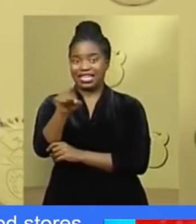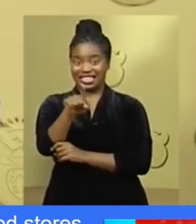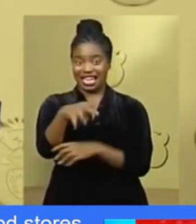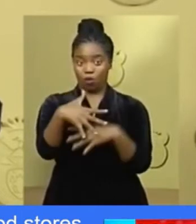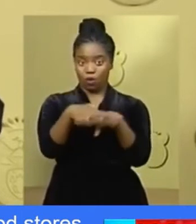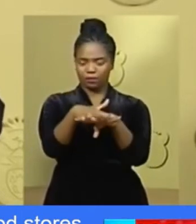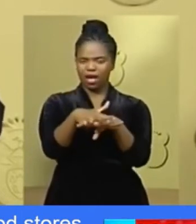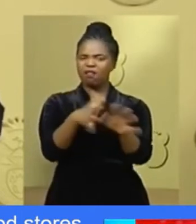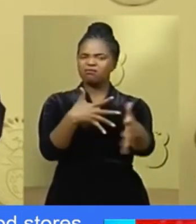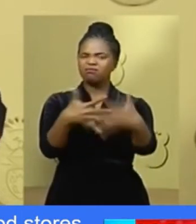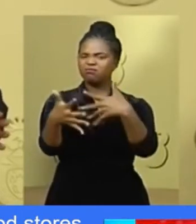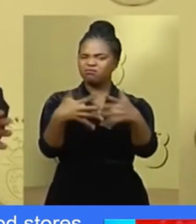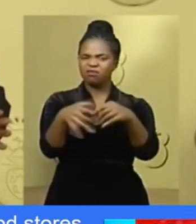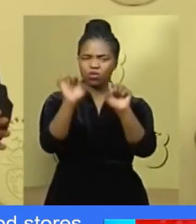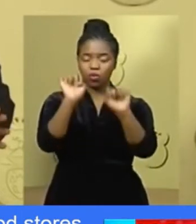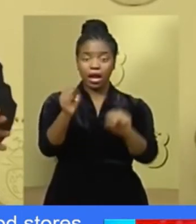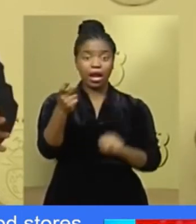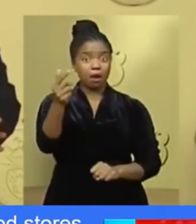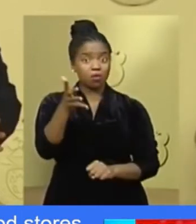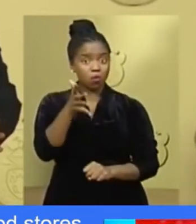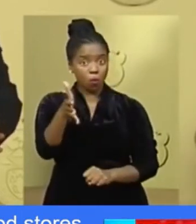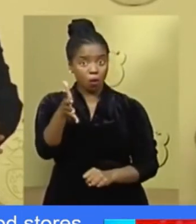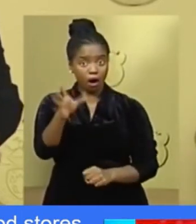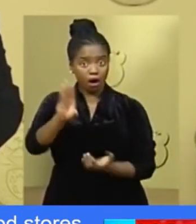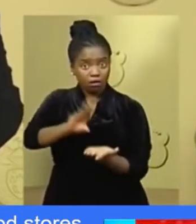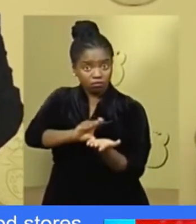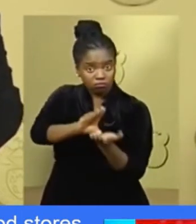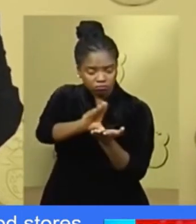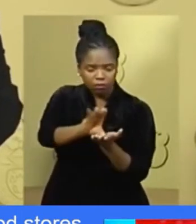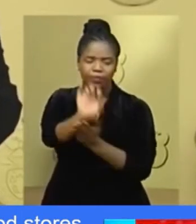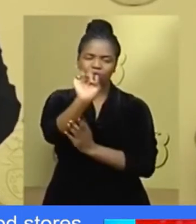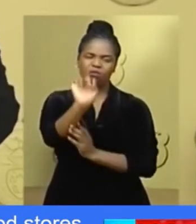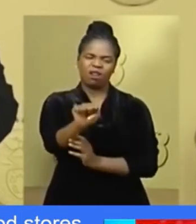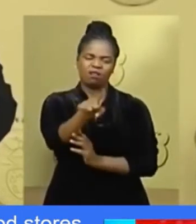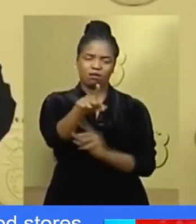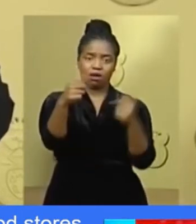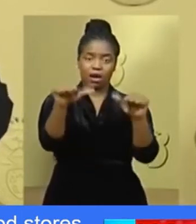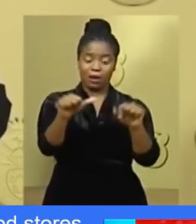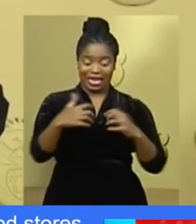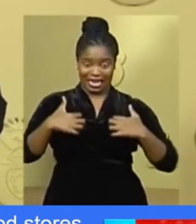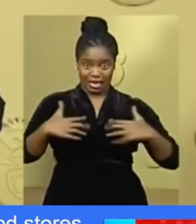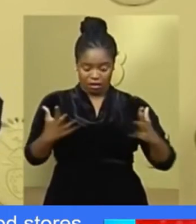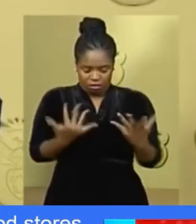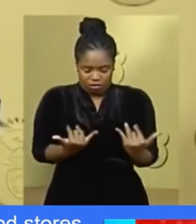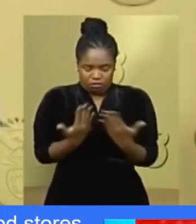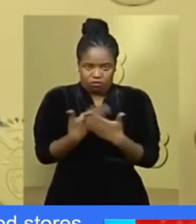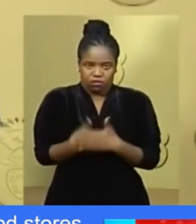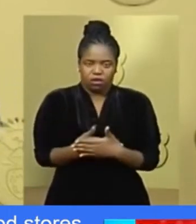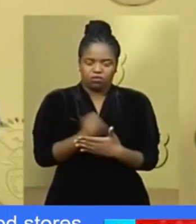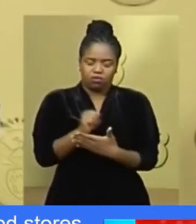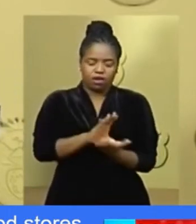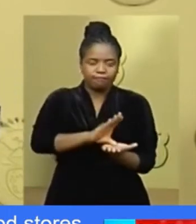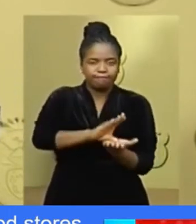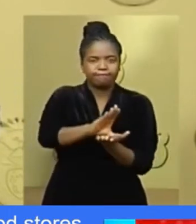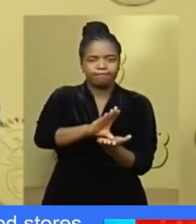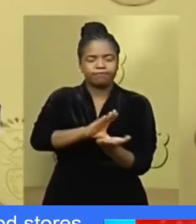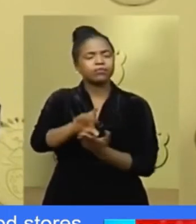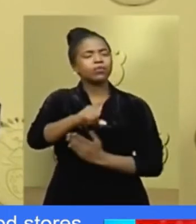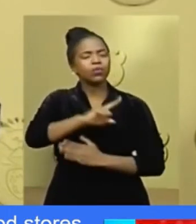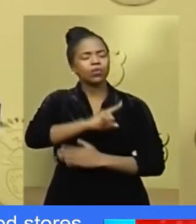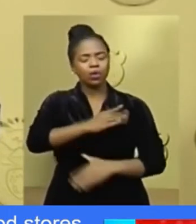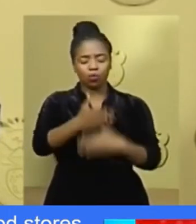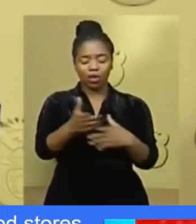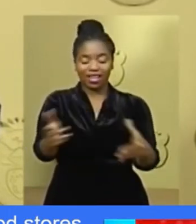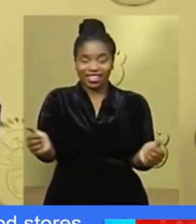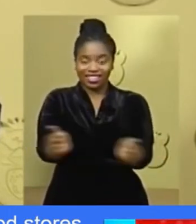can begin to deposit funds into this account from tonight acting in solidarity